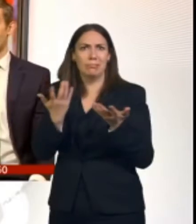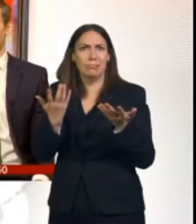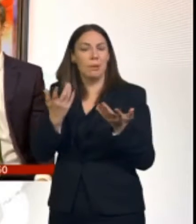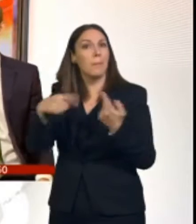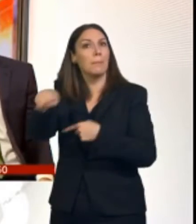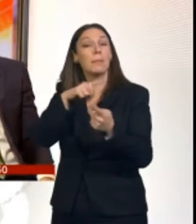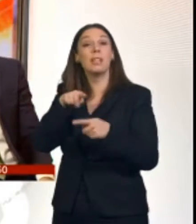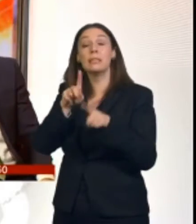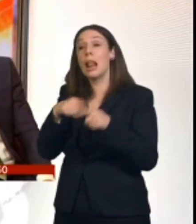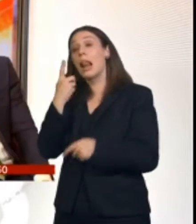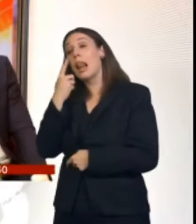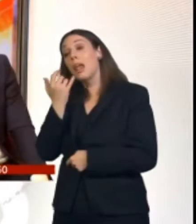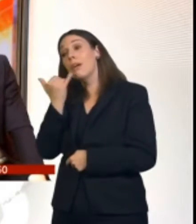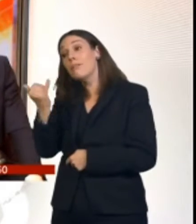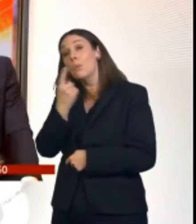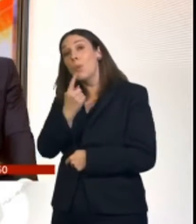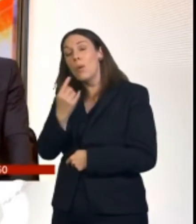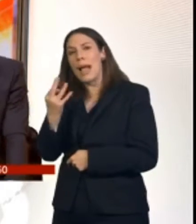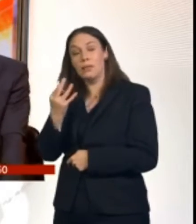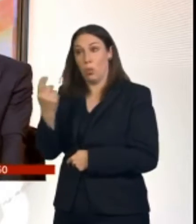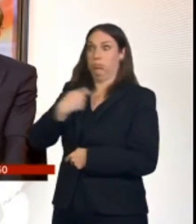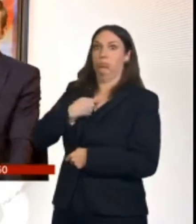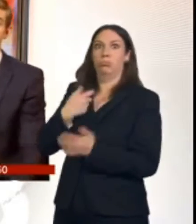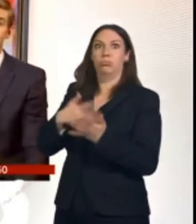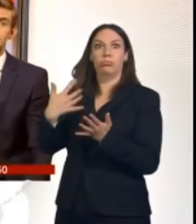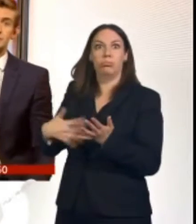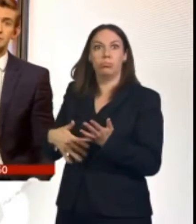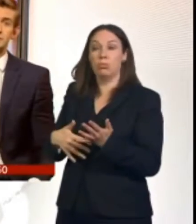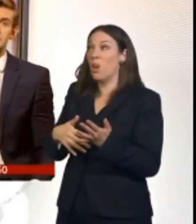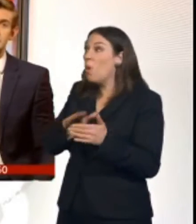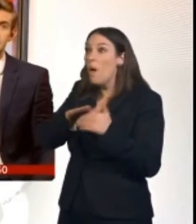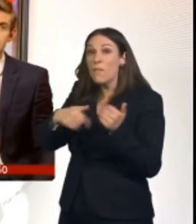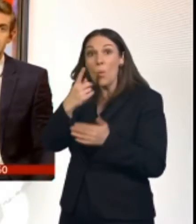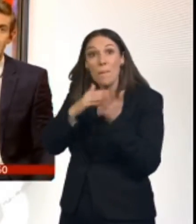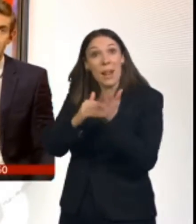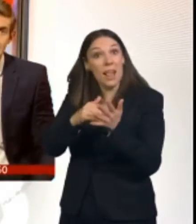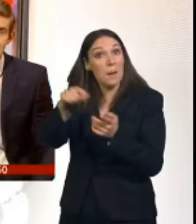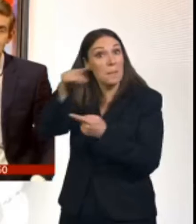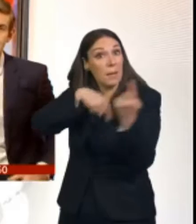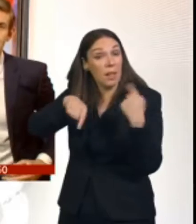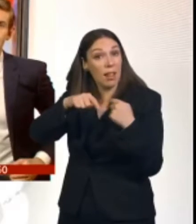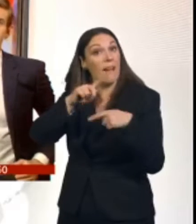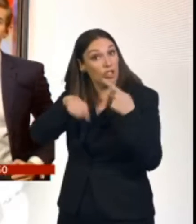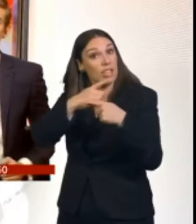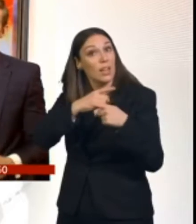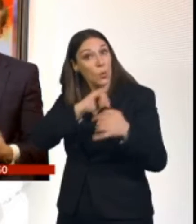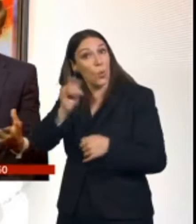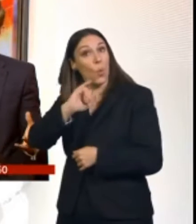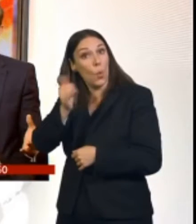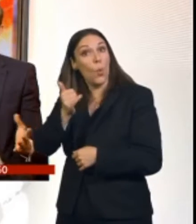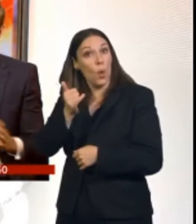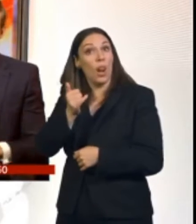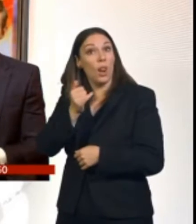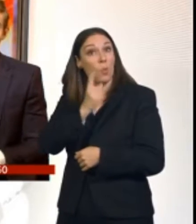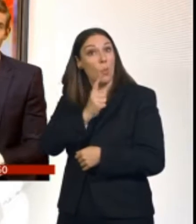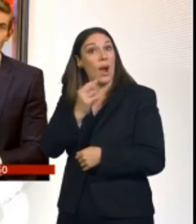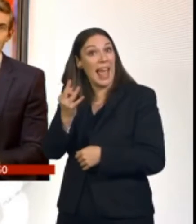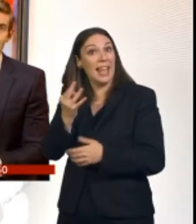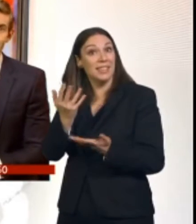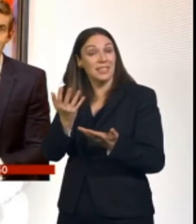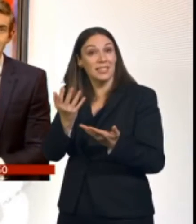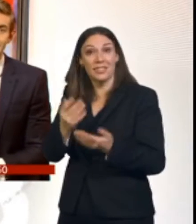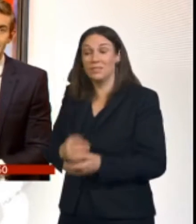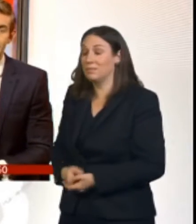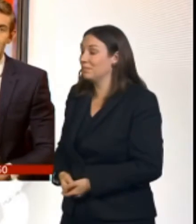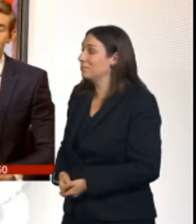being hit by that cost. Thanks very much. Yeah, morning to you. Over a million people still call directory services every year. And charges for calling those